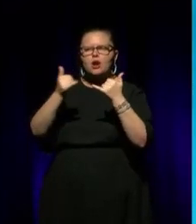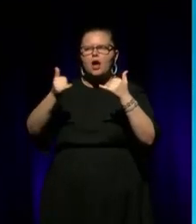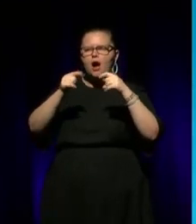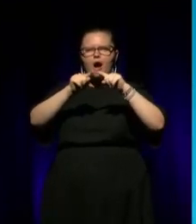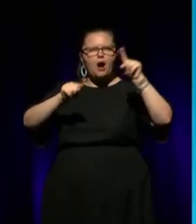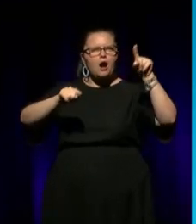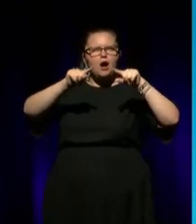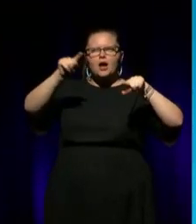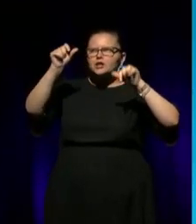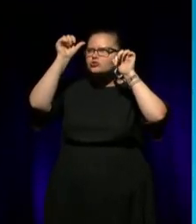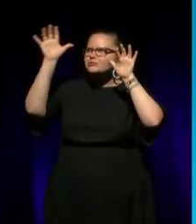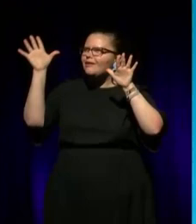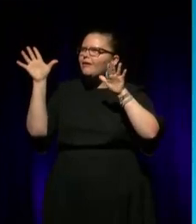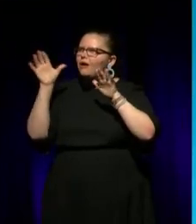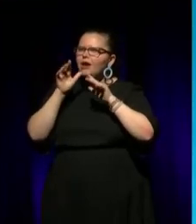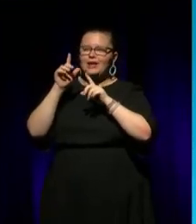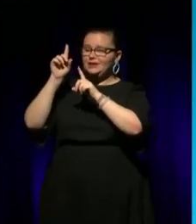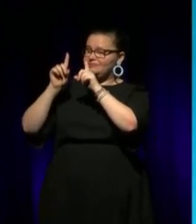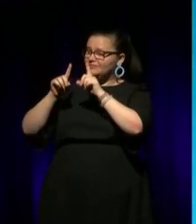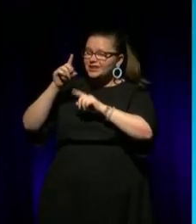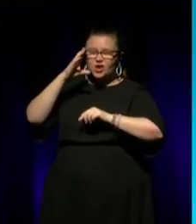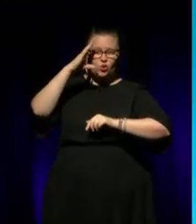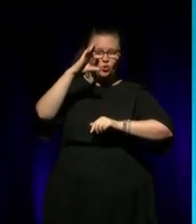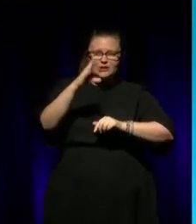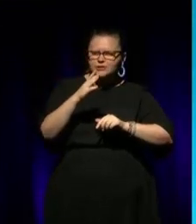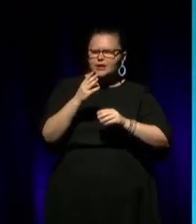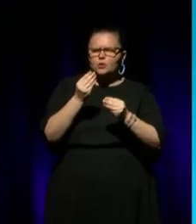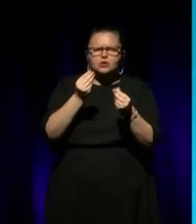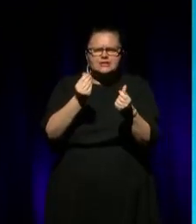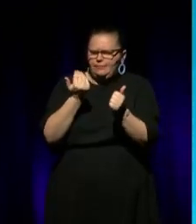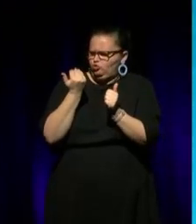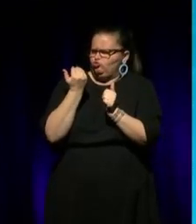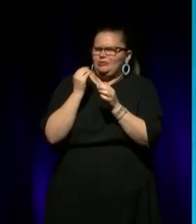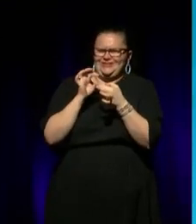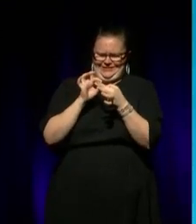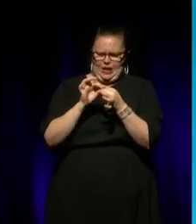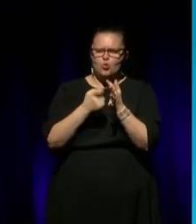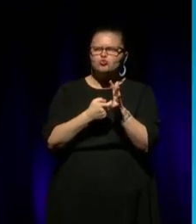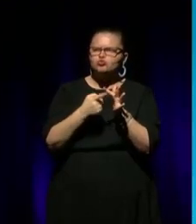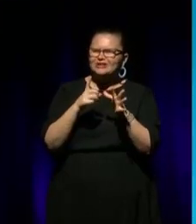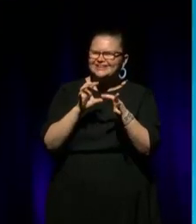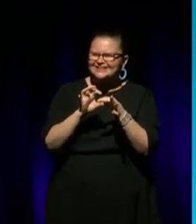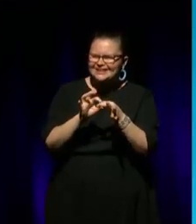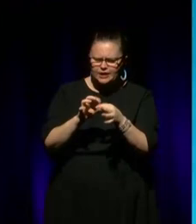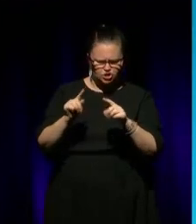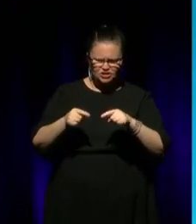urban, rural, mob that are just reconnecting, you know, there's challenges, there's a fragility,